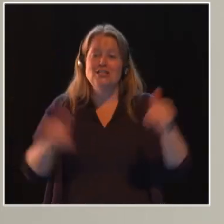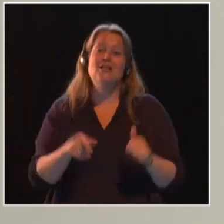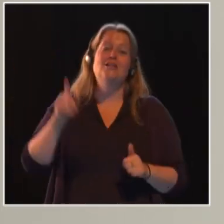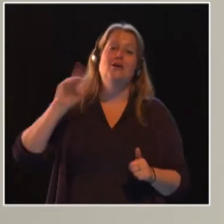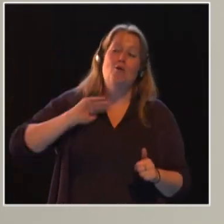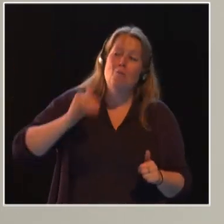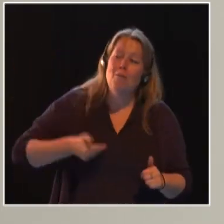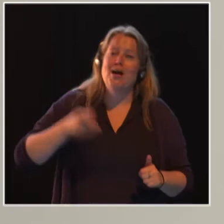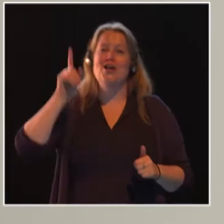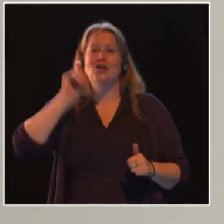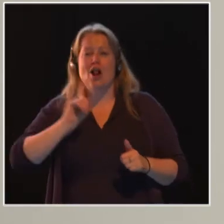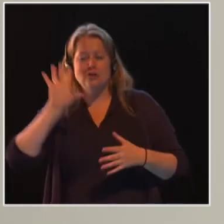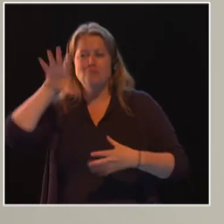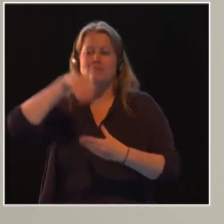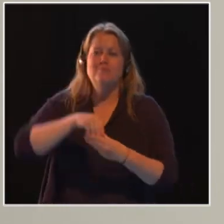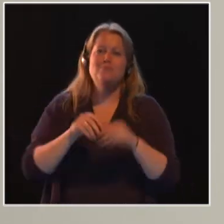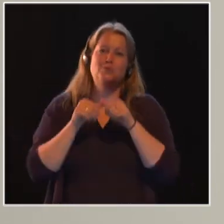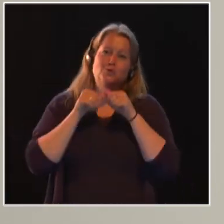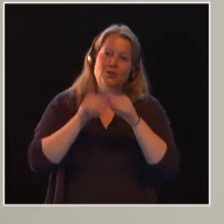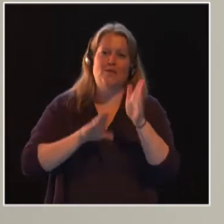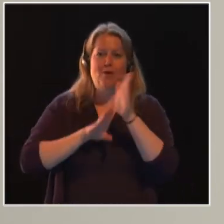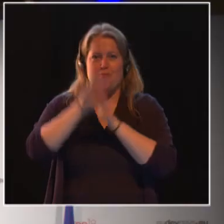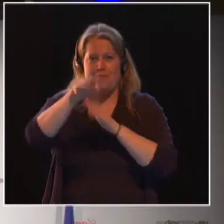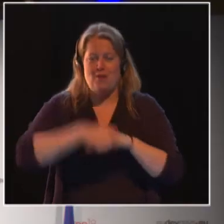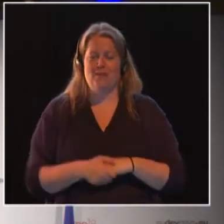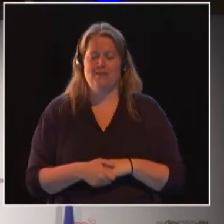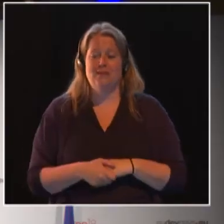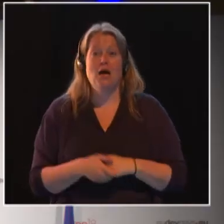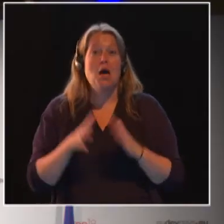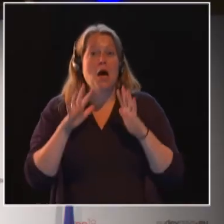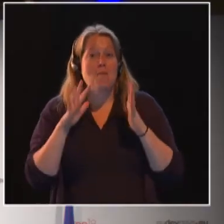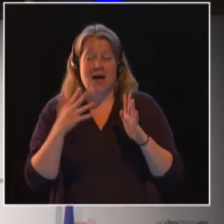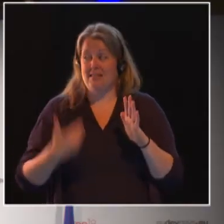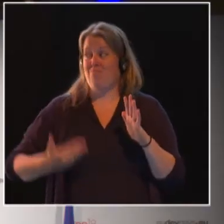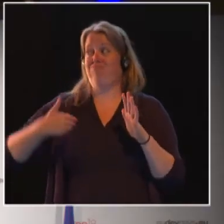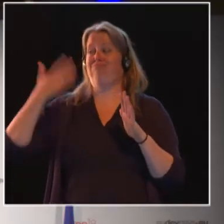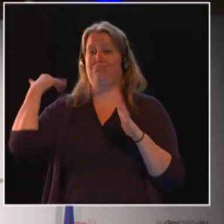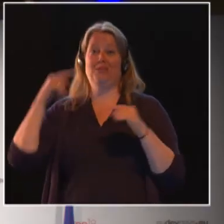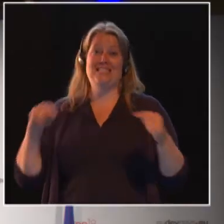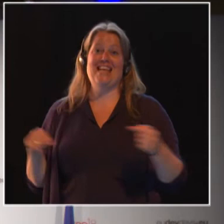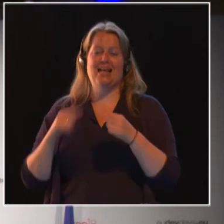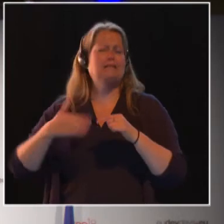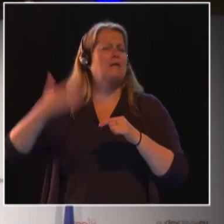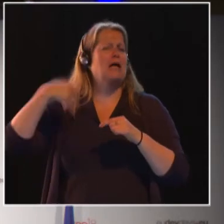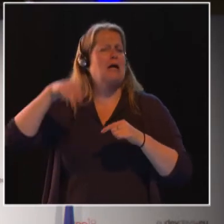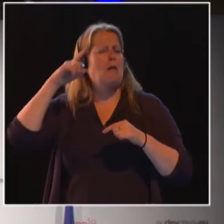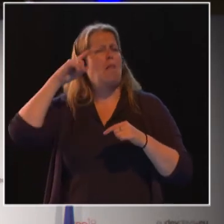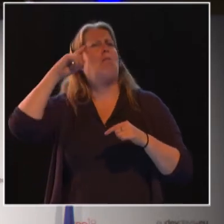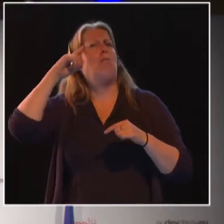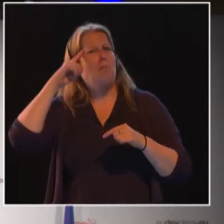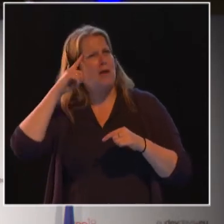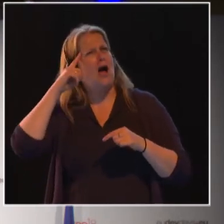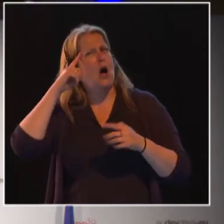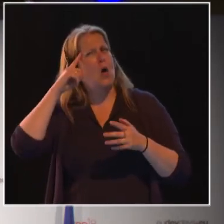sustainable development. Little did we know, then, on the challenges ahead of the attempts to roll